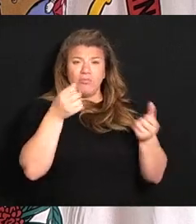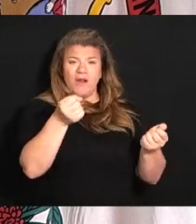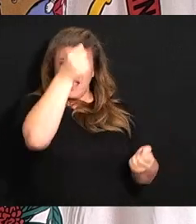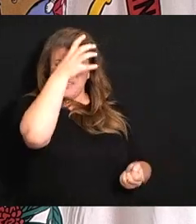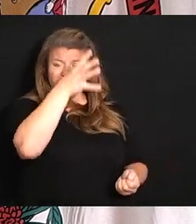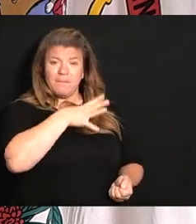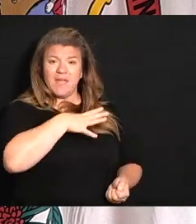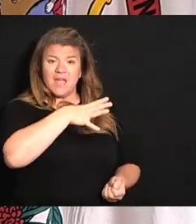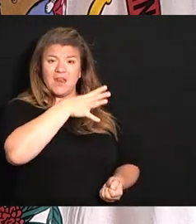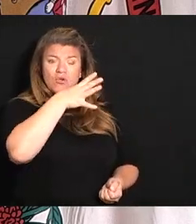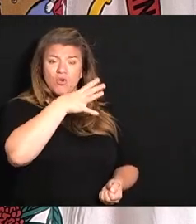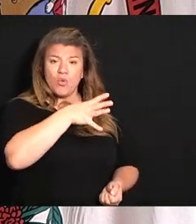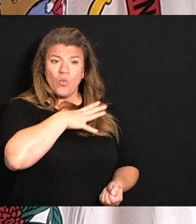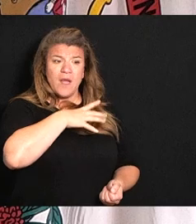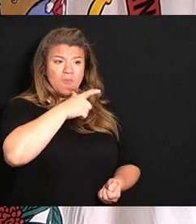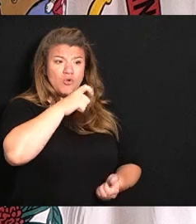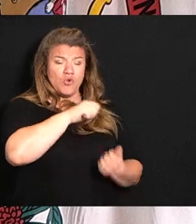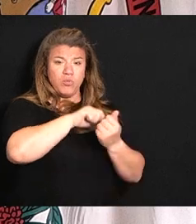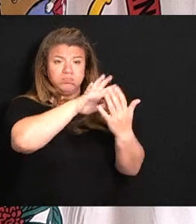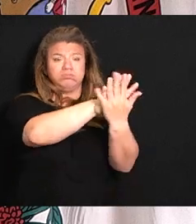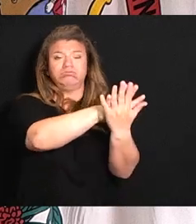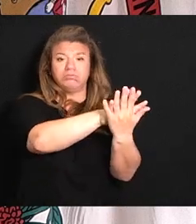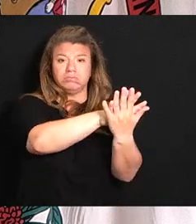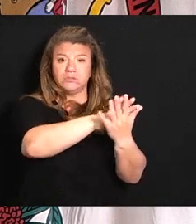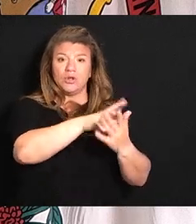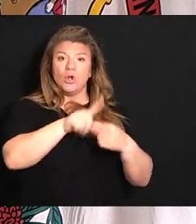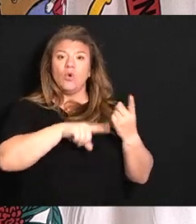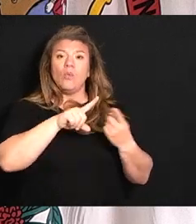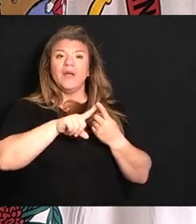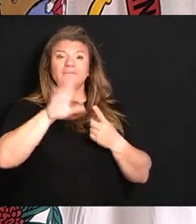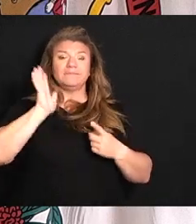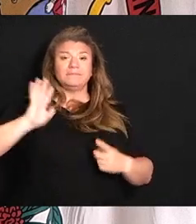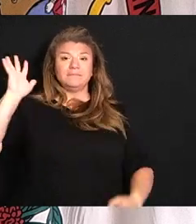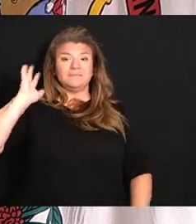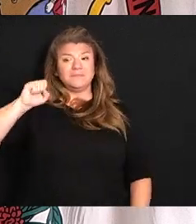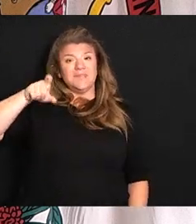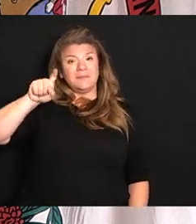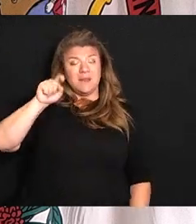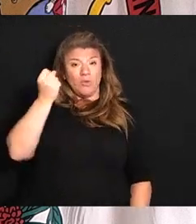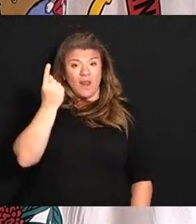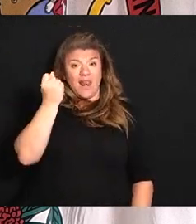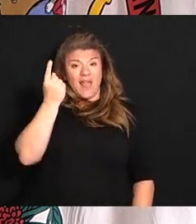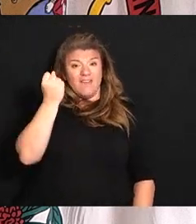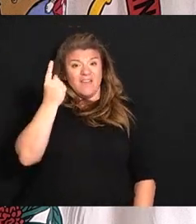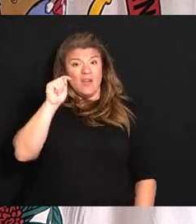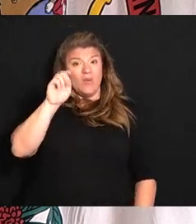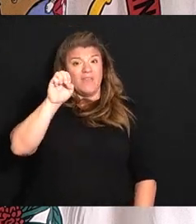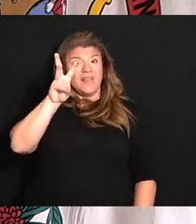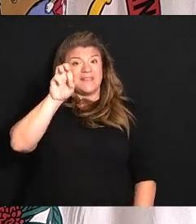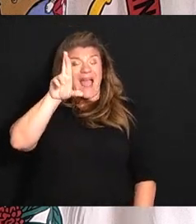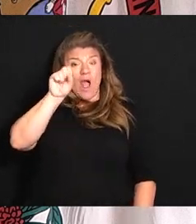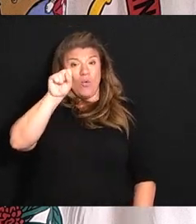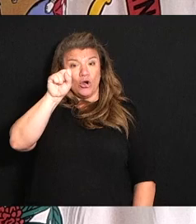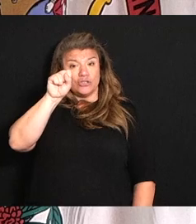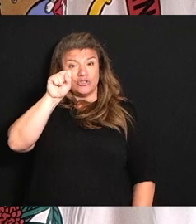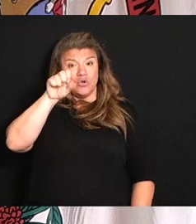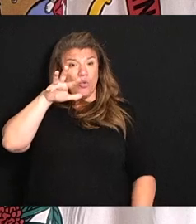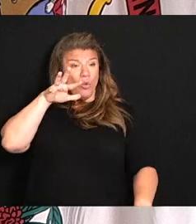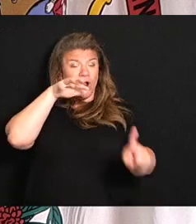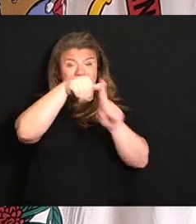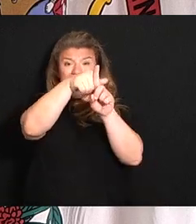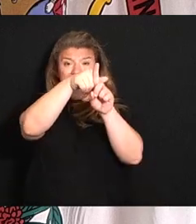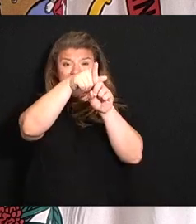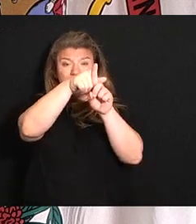charged the towers when the towers had been under terrible attack. When they were running up those steps, in all